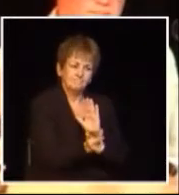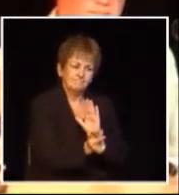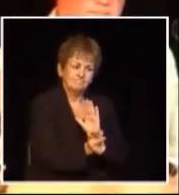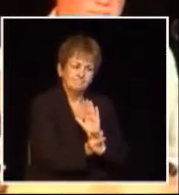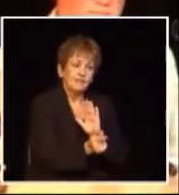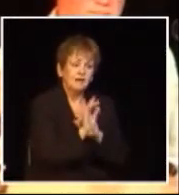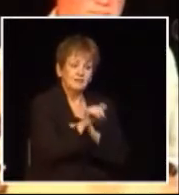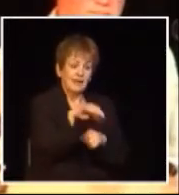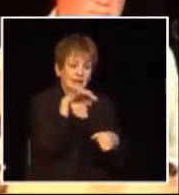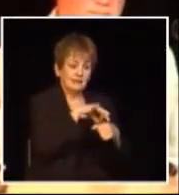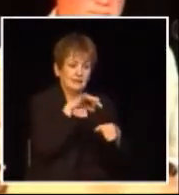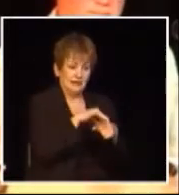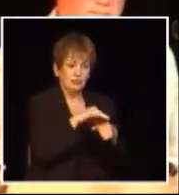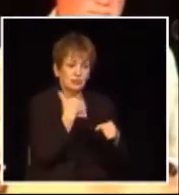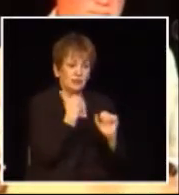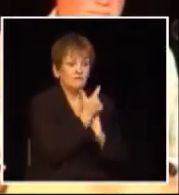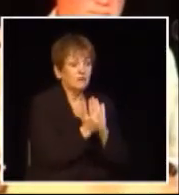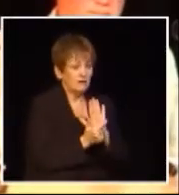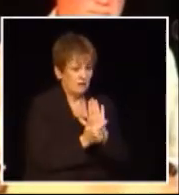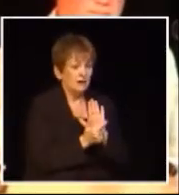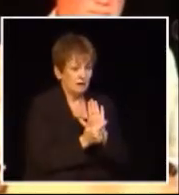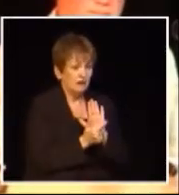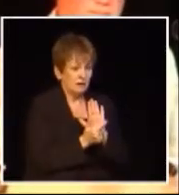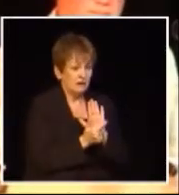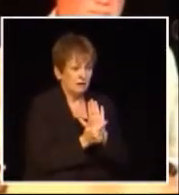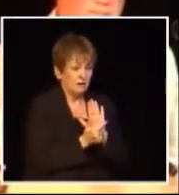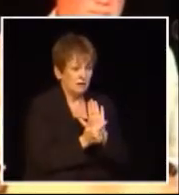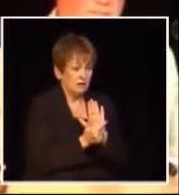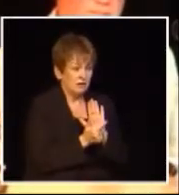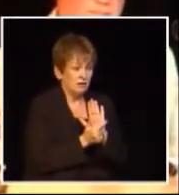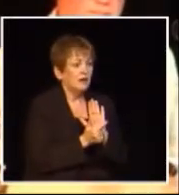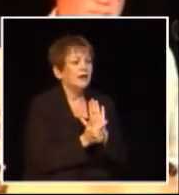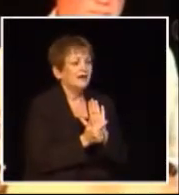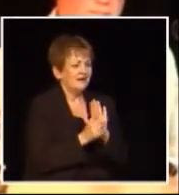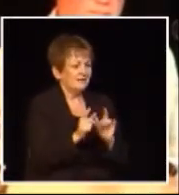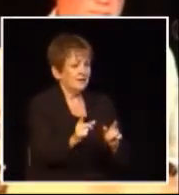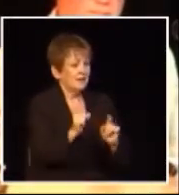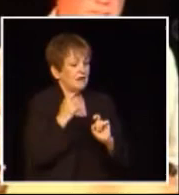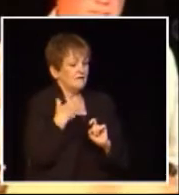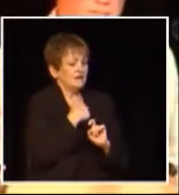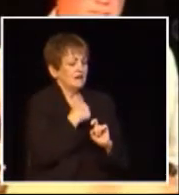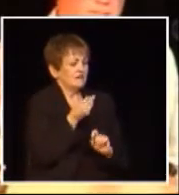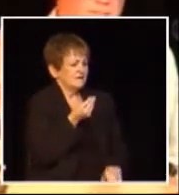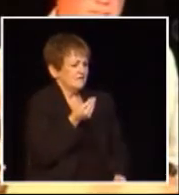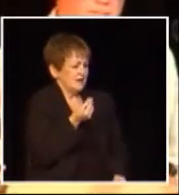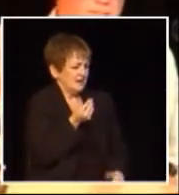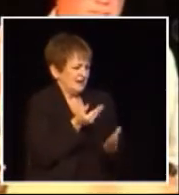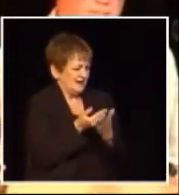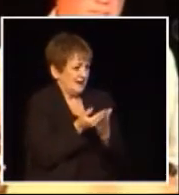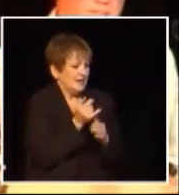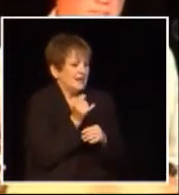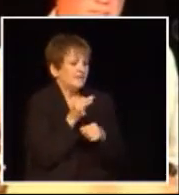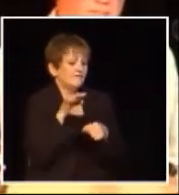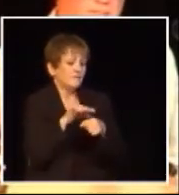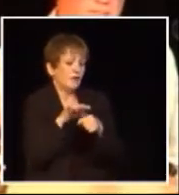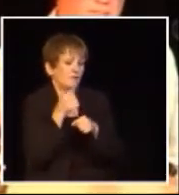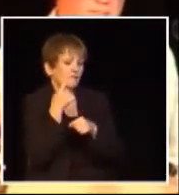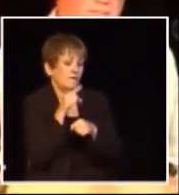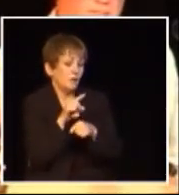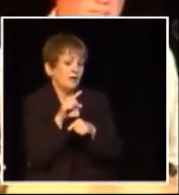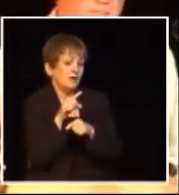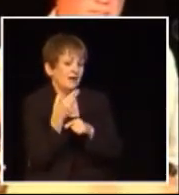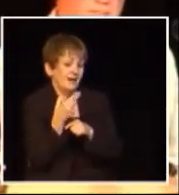did something very illegal according to the elections act very illegal they offered all of us a bribe